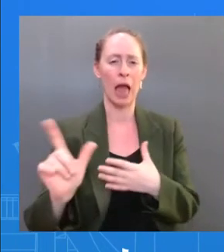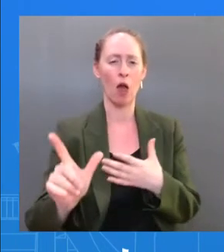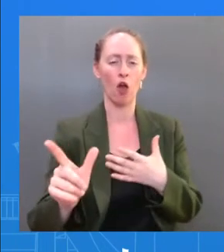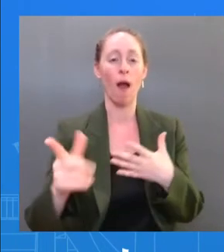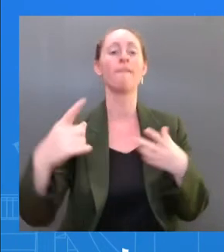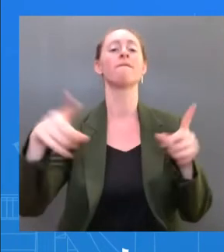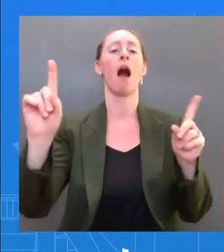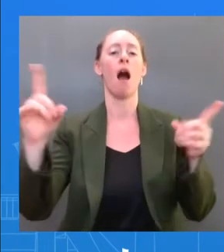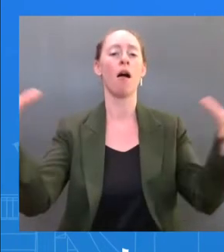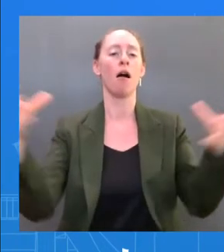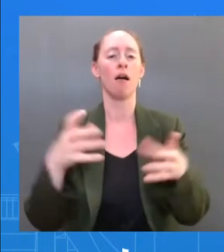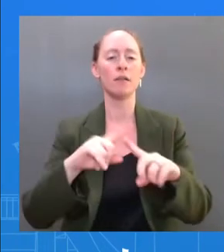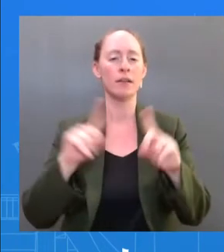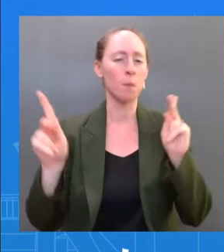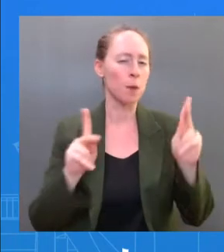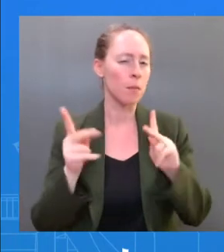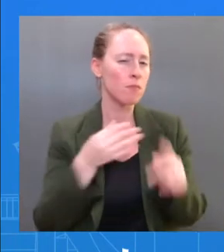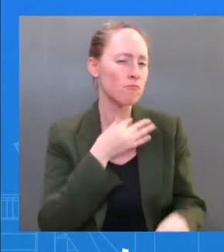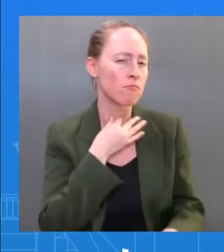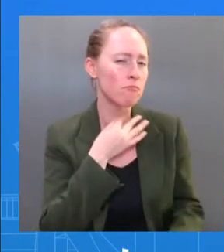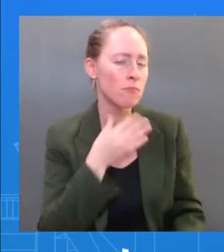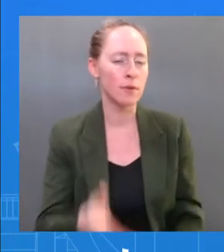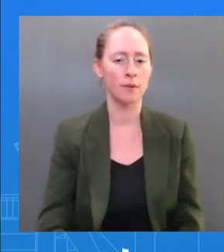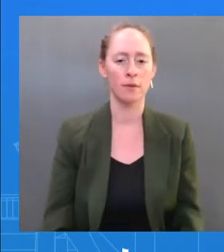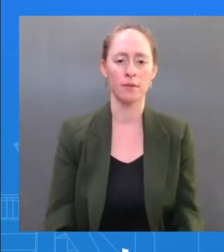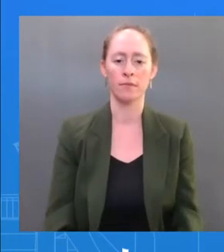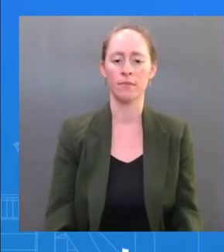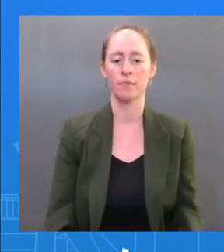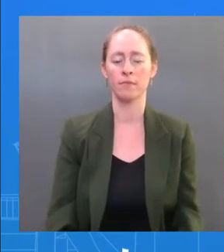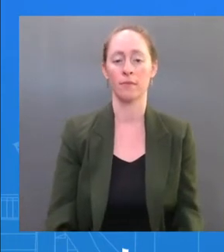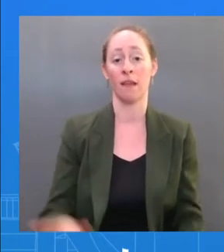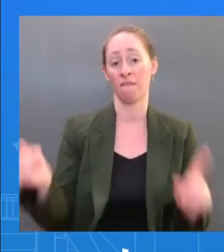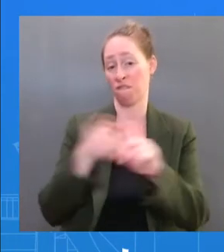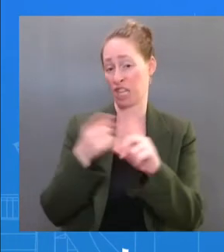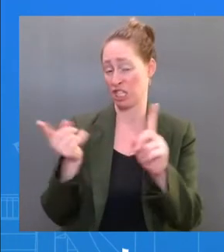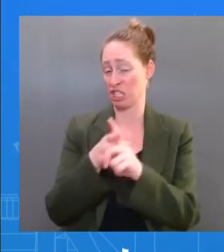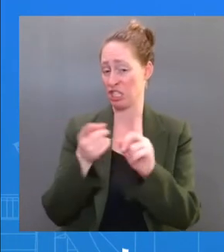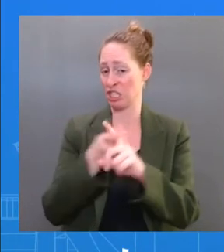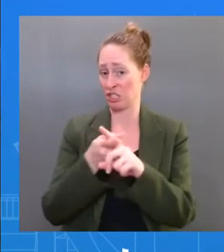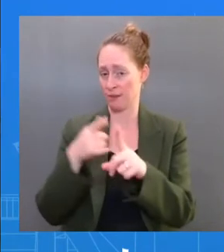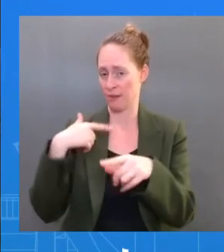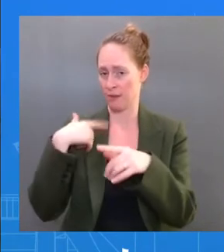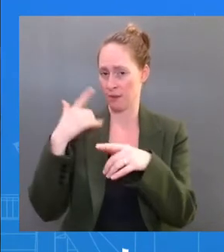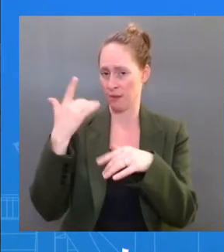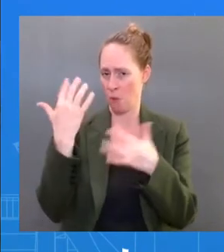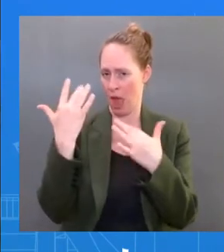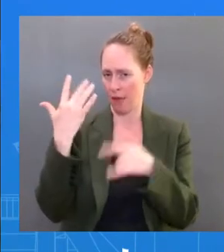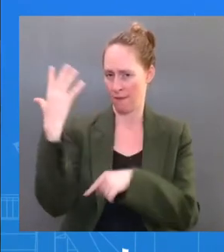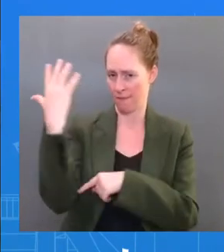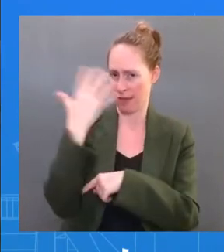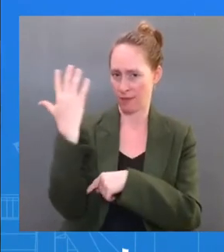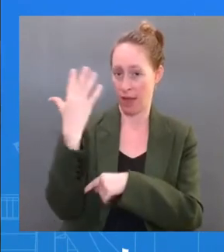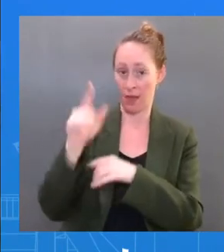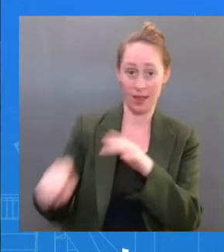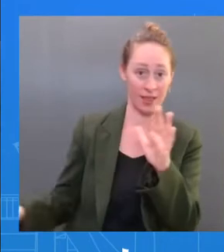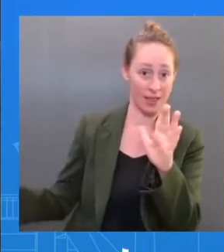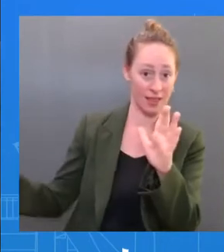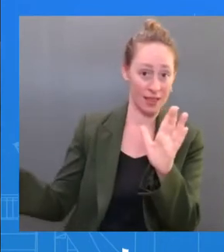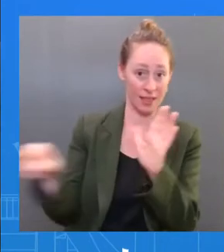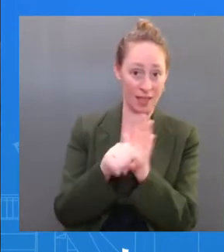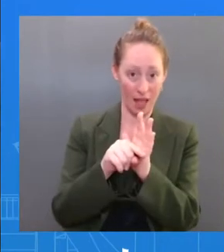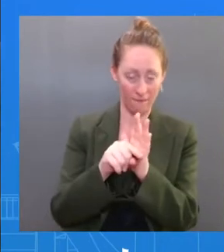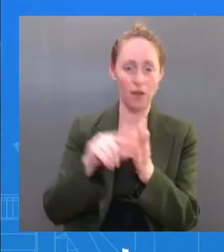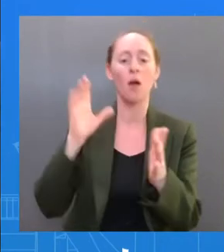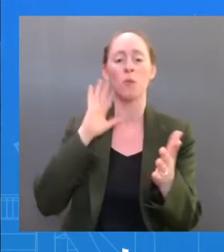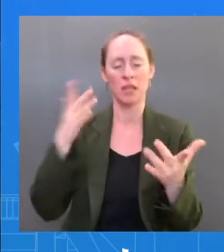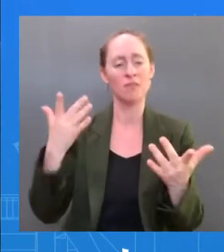at least five days. And he will return to normal activities after he's had a negative test. The And I'm also curious, what precautions — we saw that video the President put out